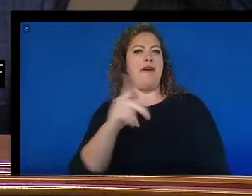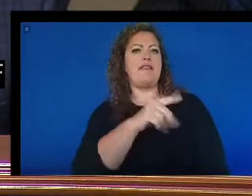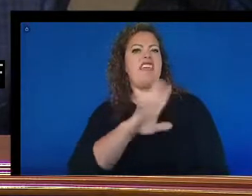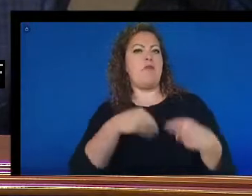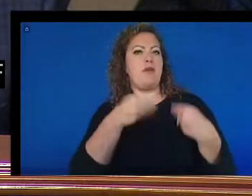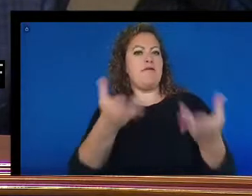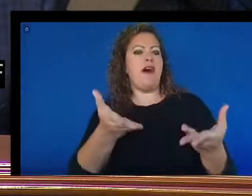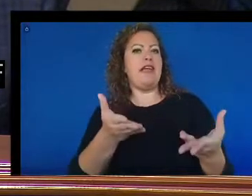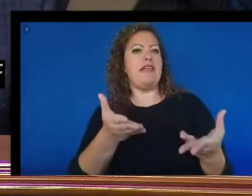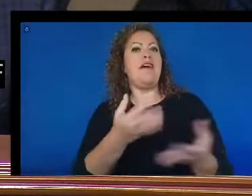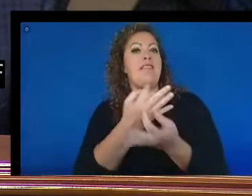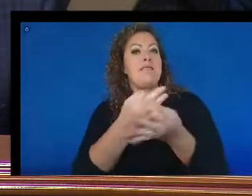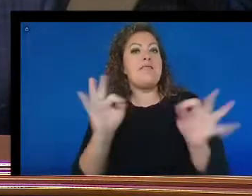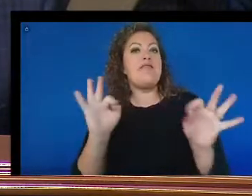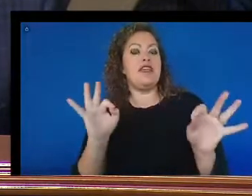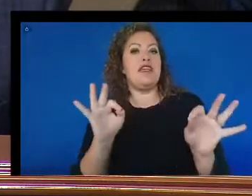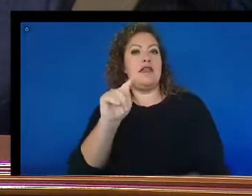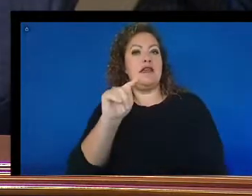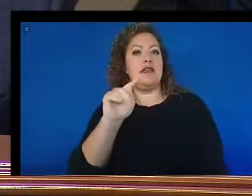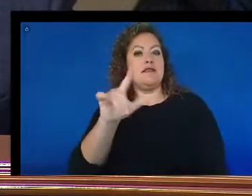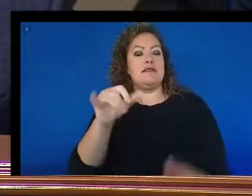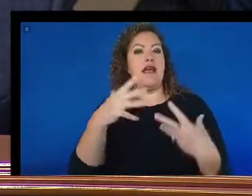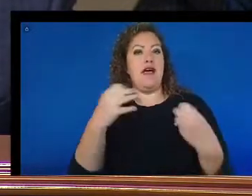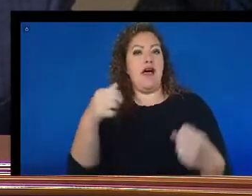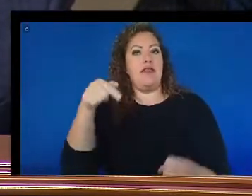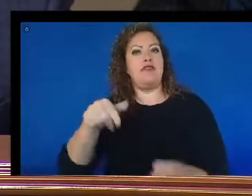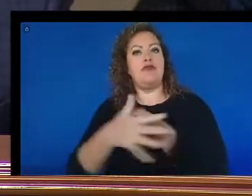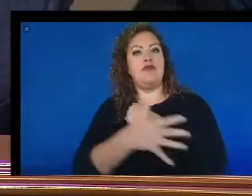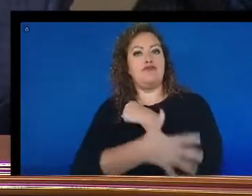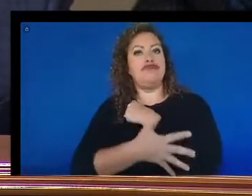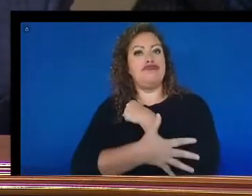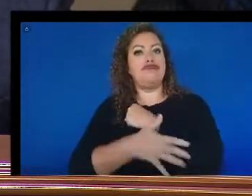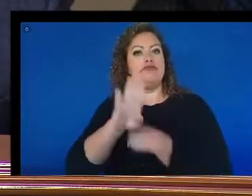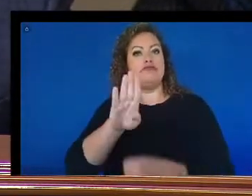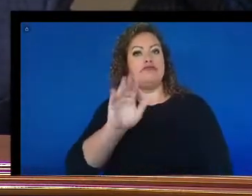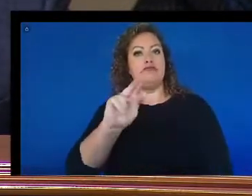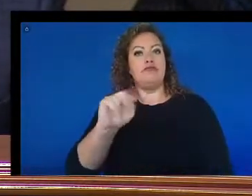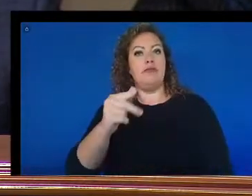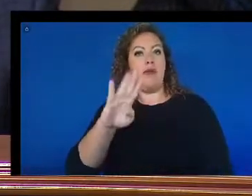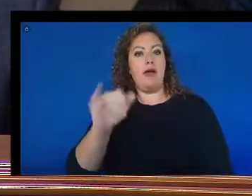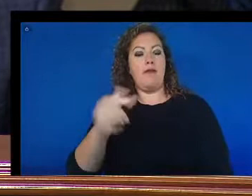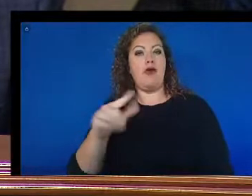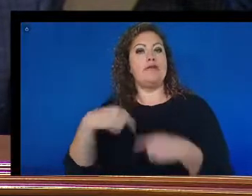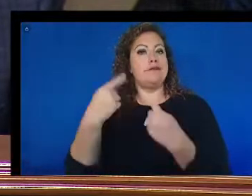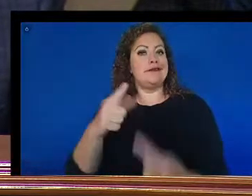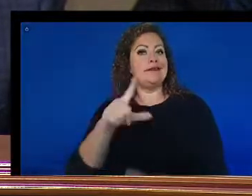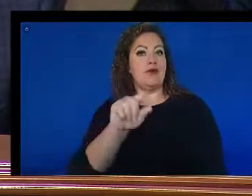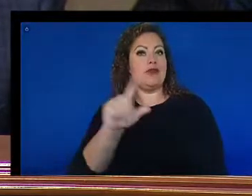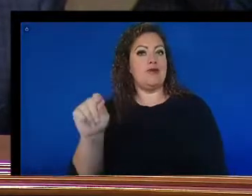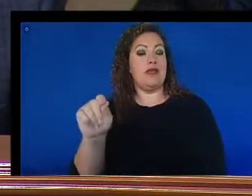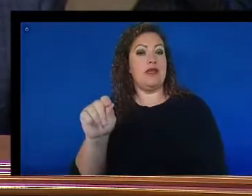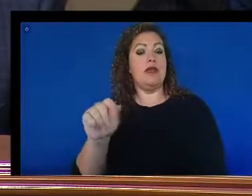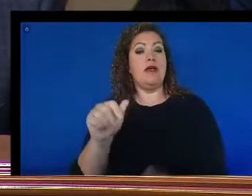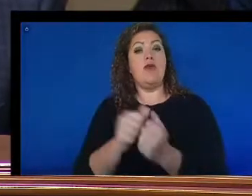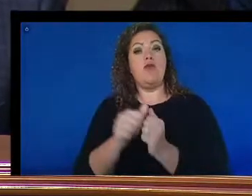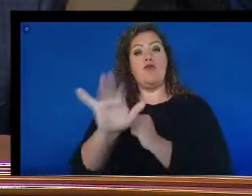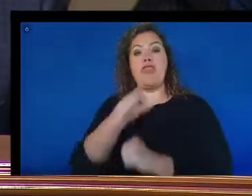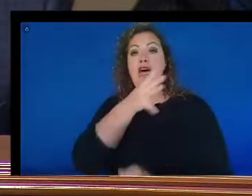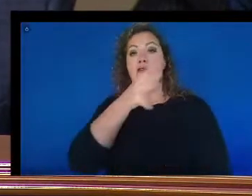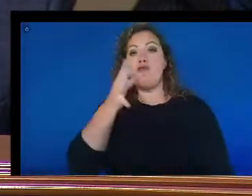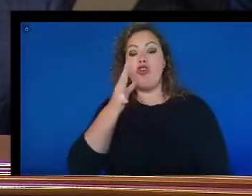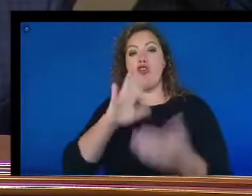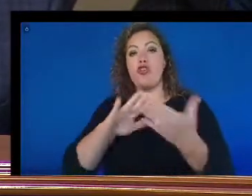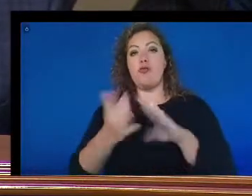of Bamberg County, South Carolina since 2020. In this rural community, where the nearest